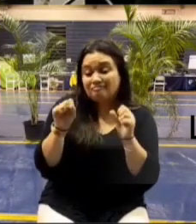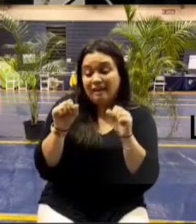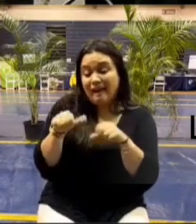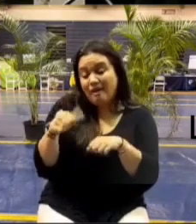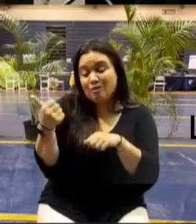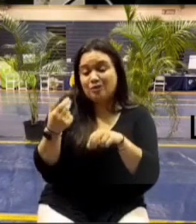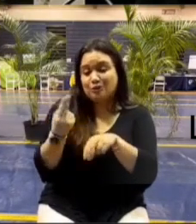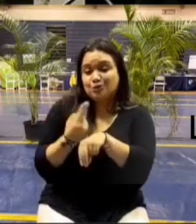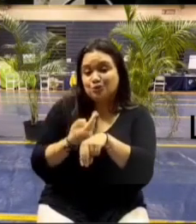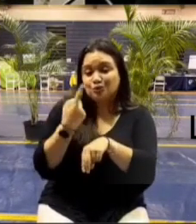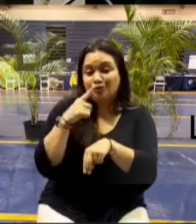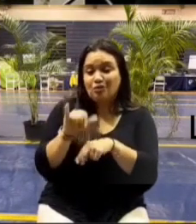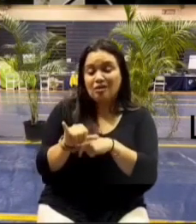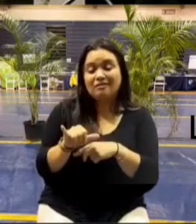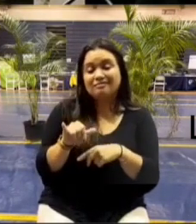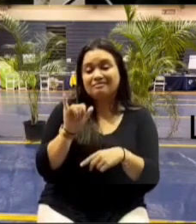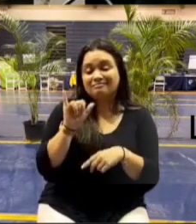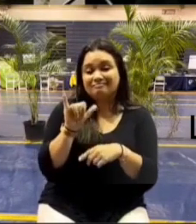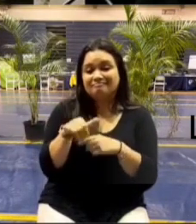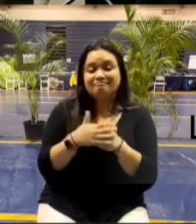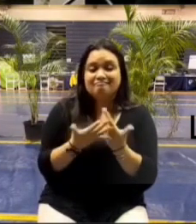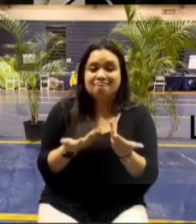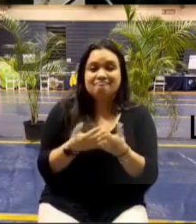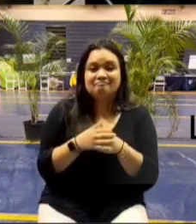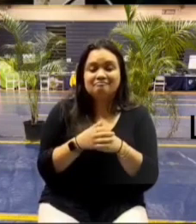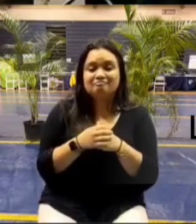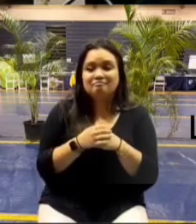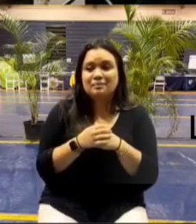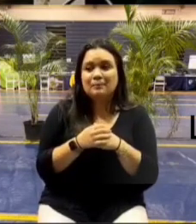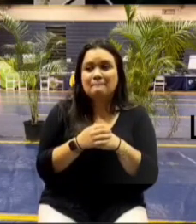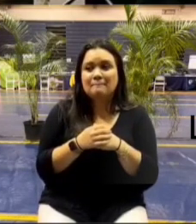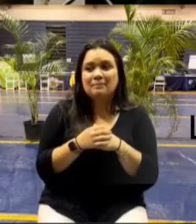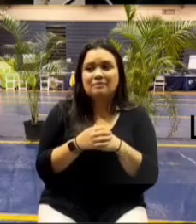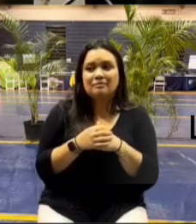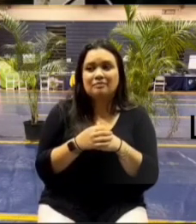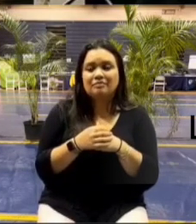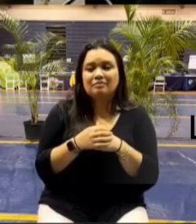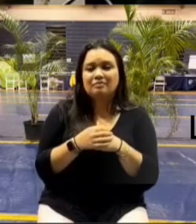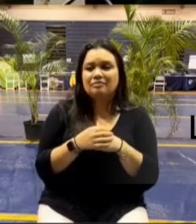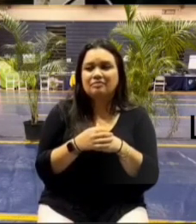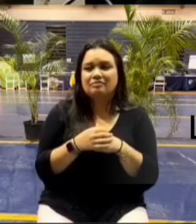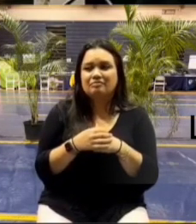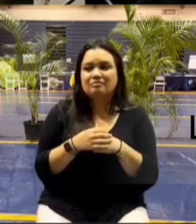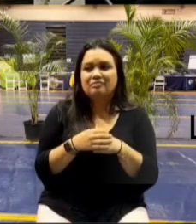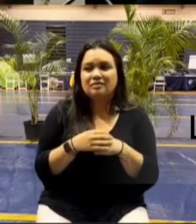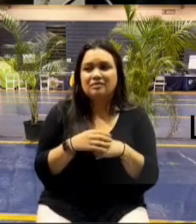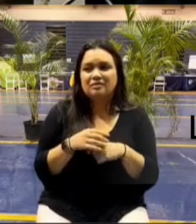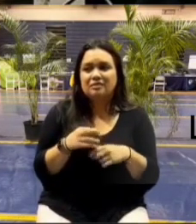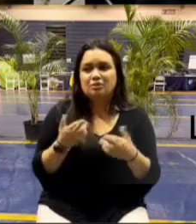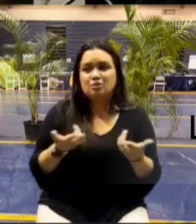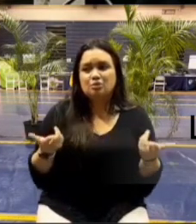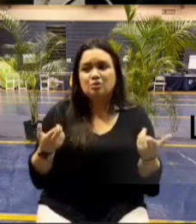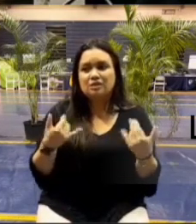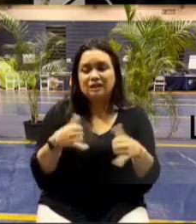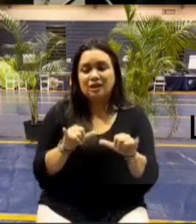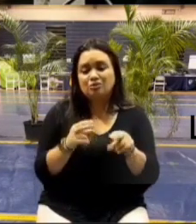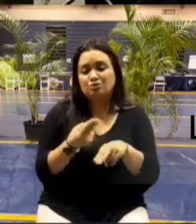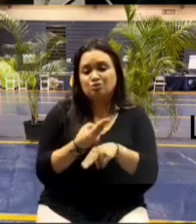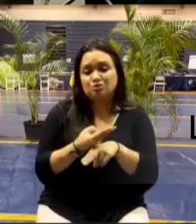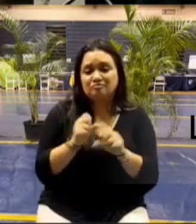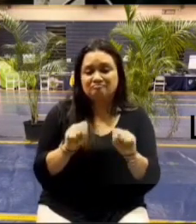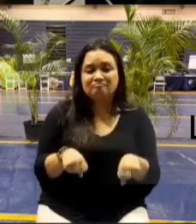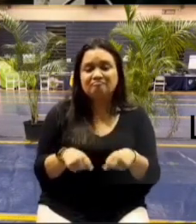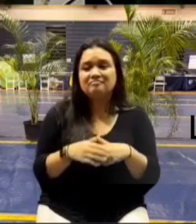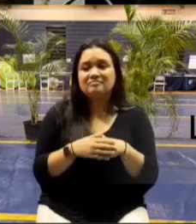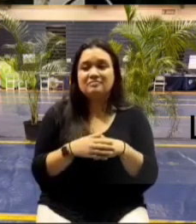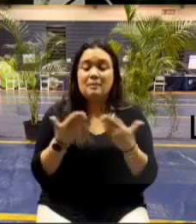it is a it is a like a commodity right it could be someone else might buy it from